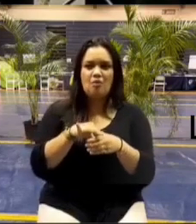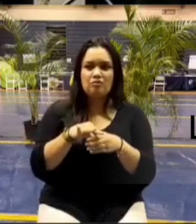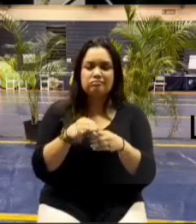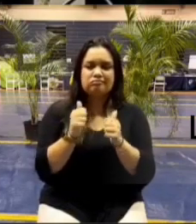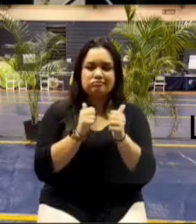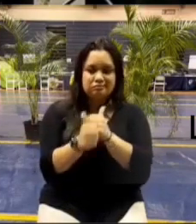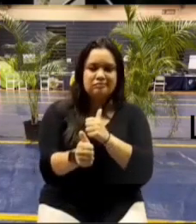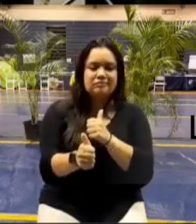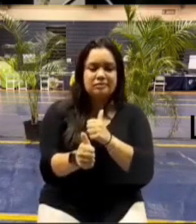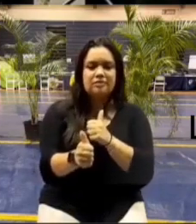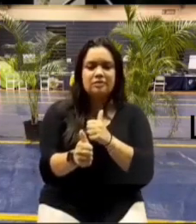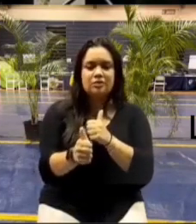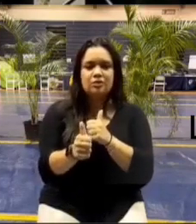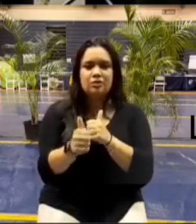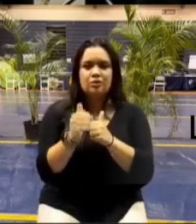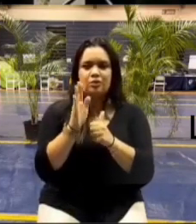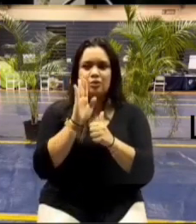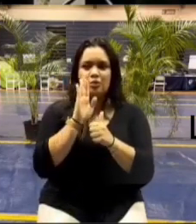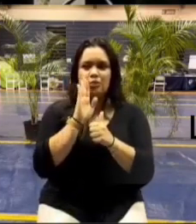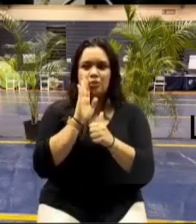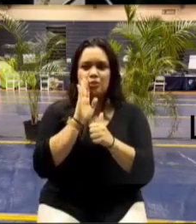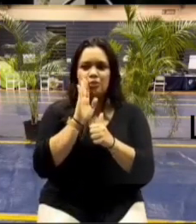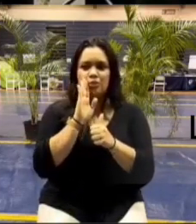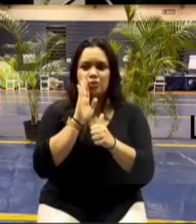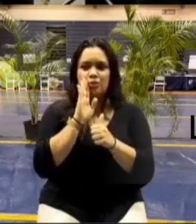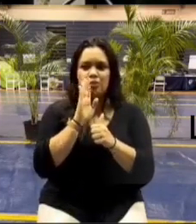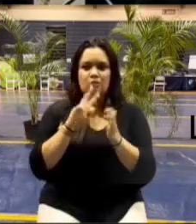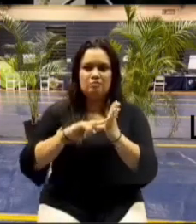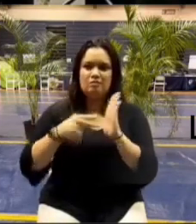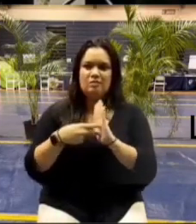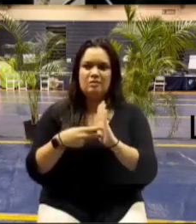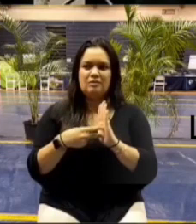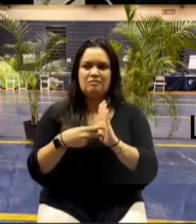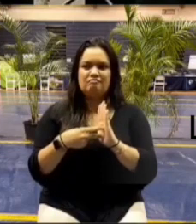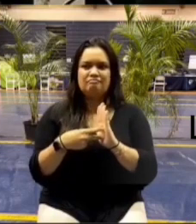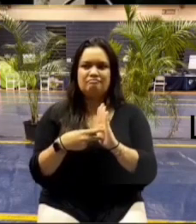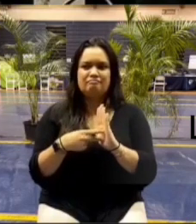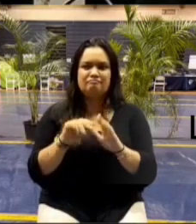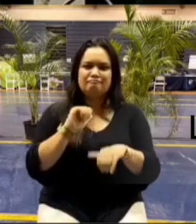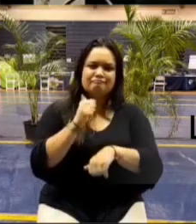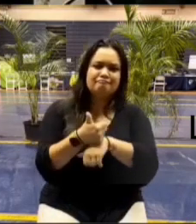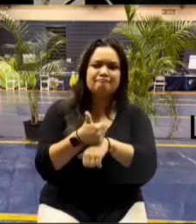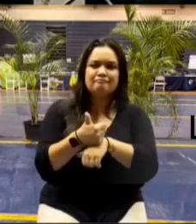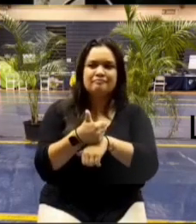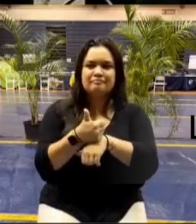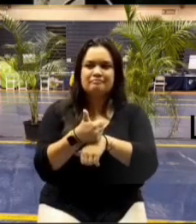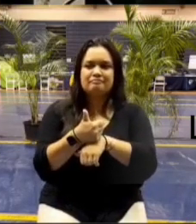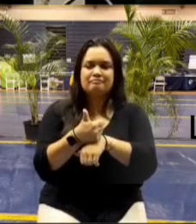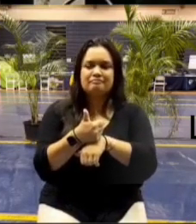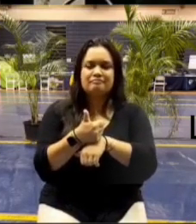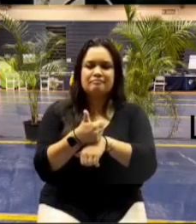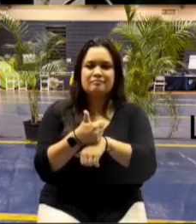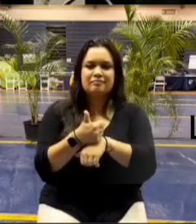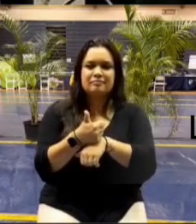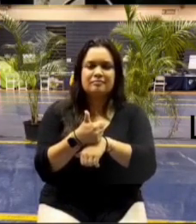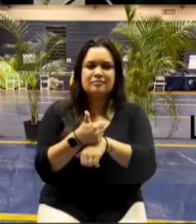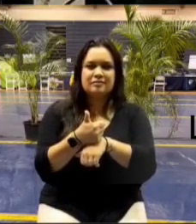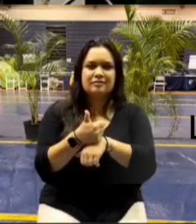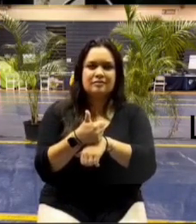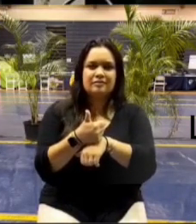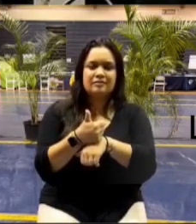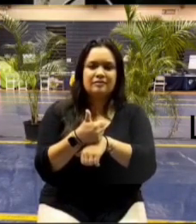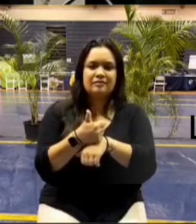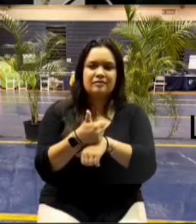will that set a precedent uh on condemnation down the road so that when